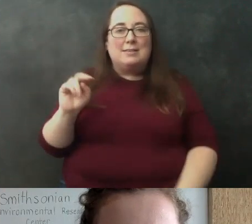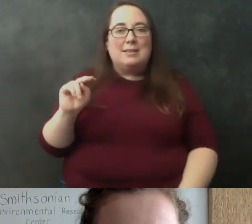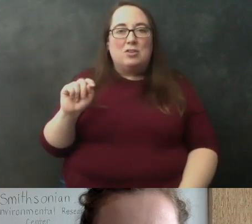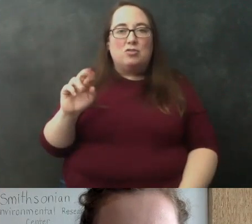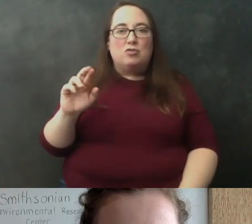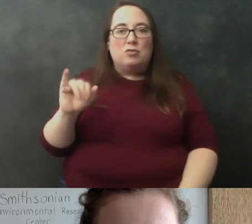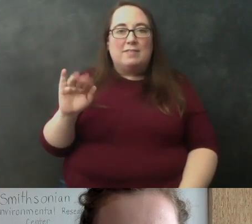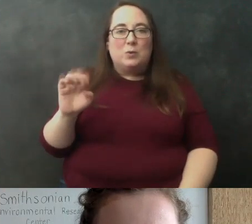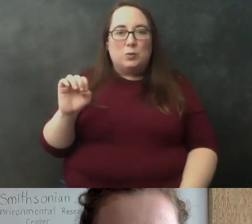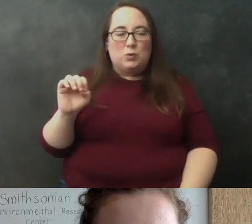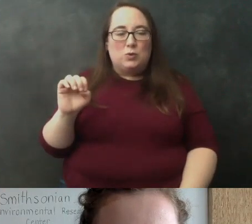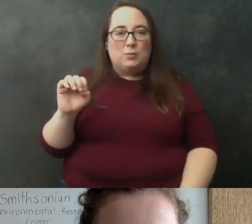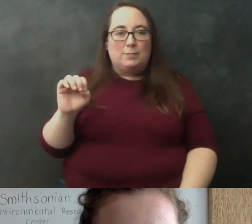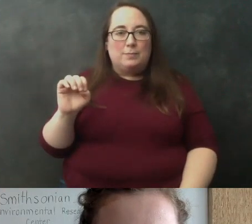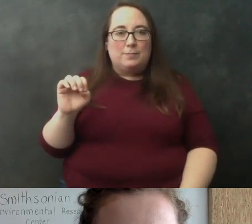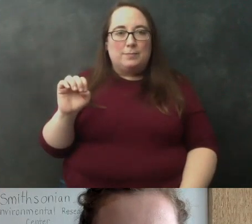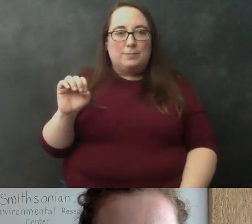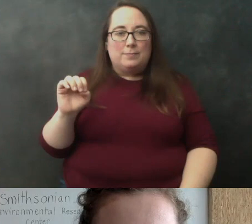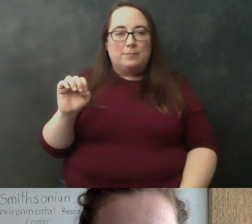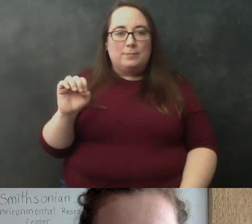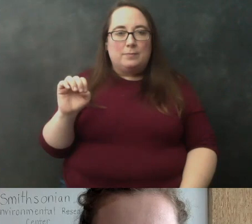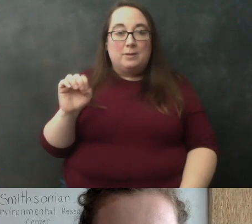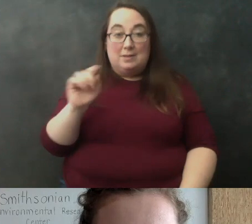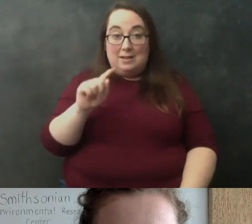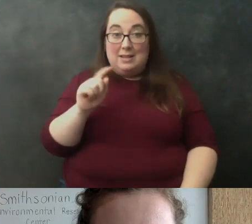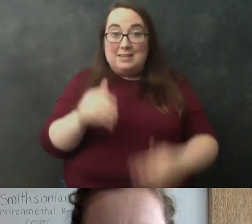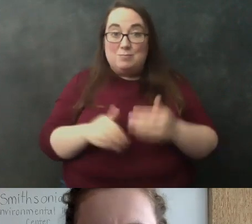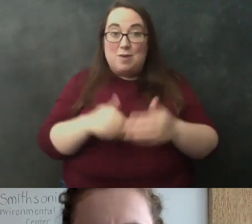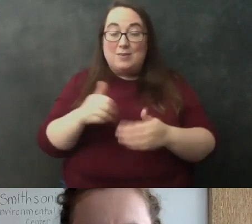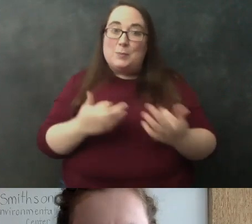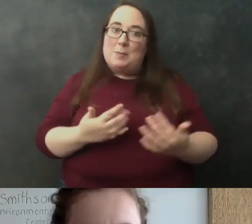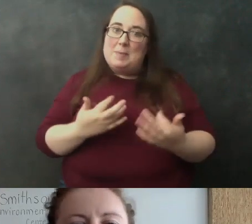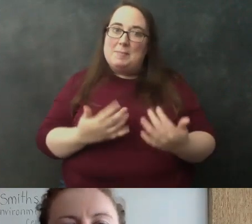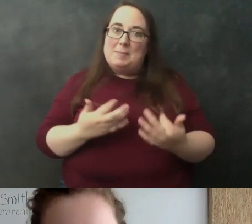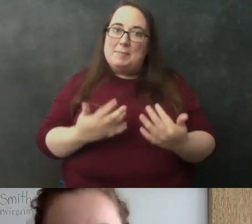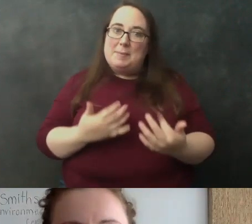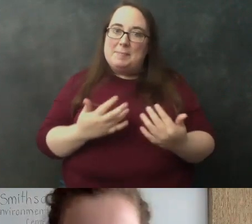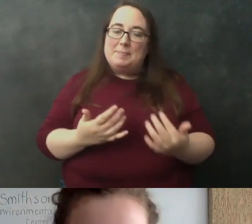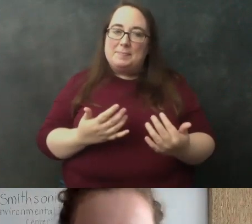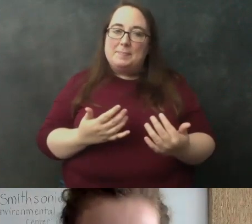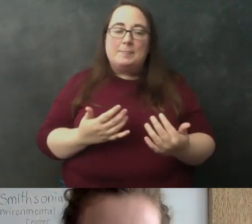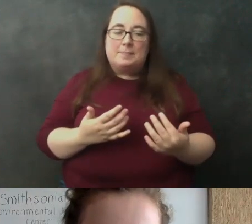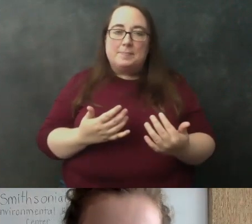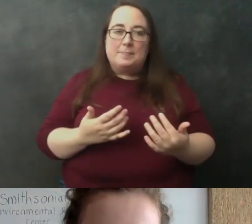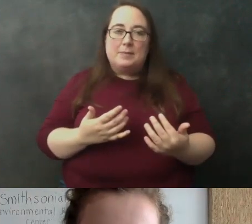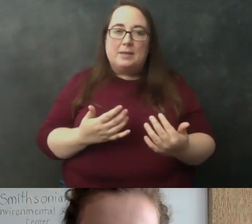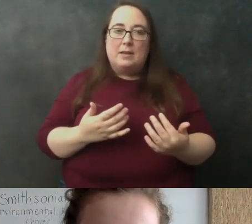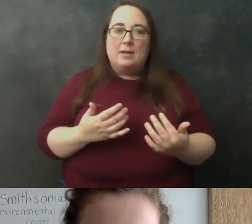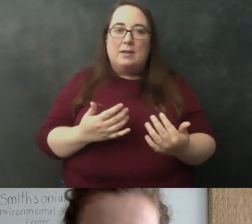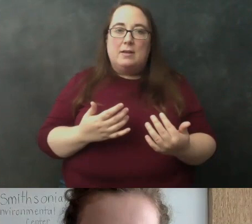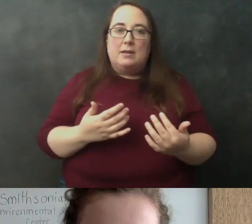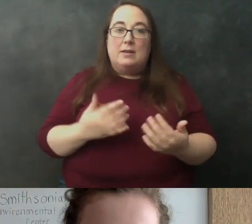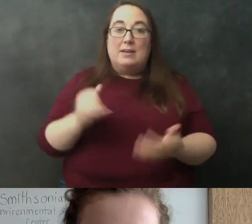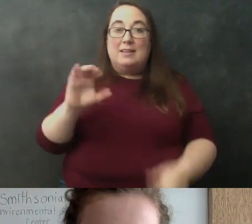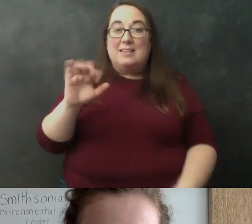actually just helps um rather than than this process we're doing right now of waiting till everything passes through the filter you can put your tiny fruit in the